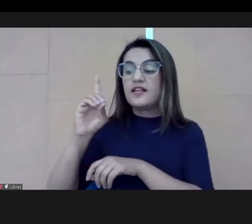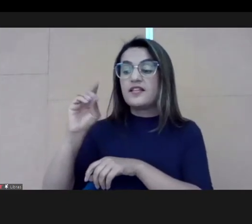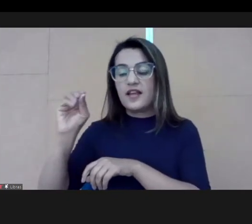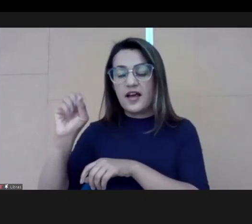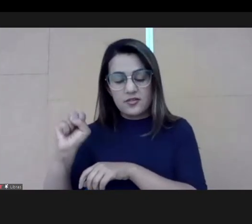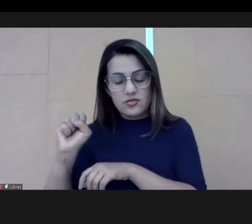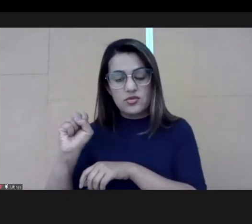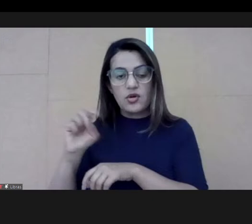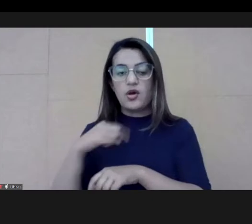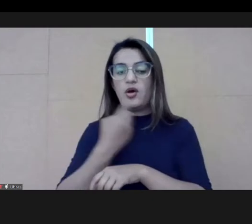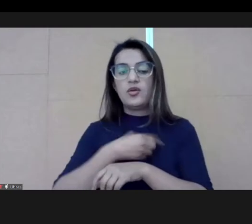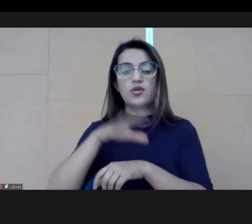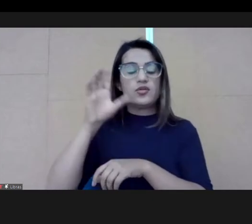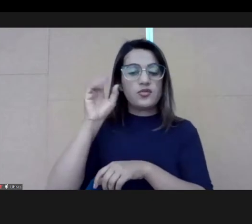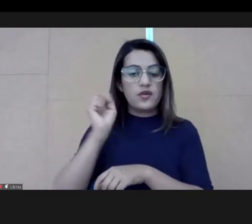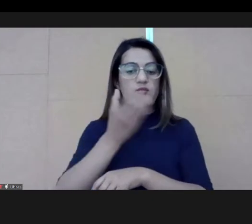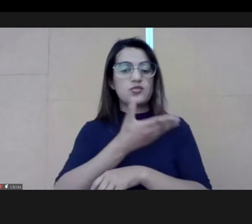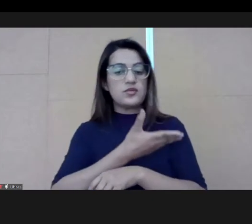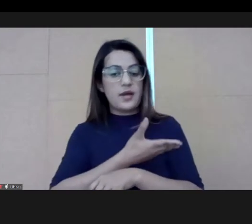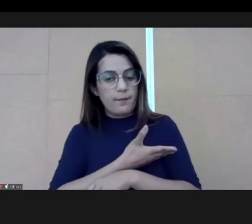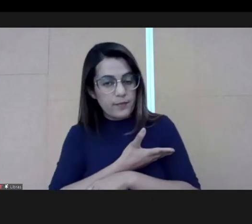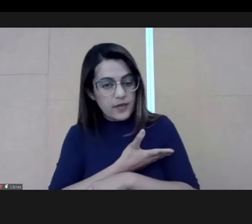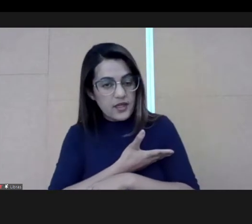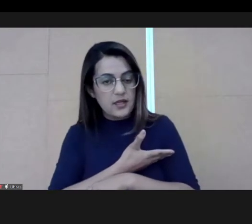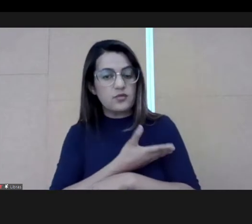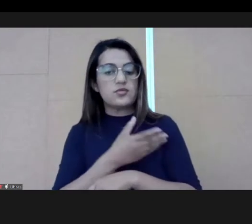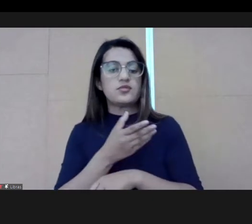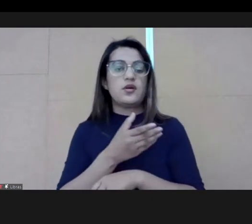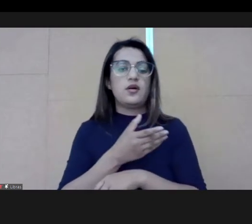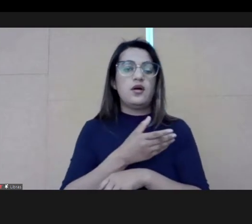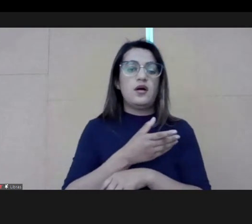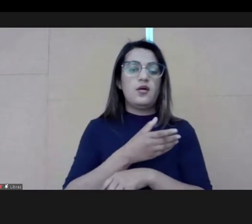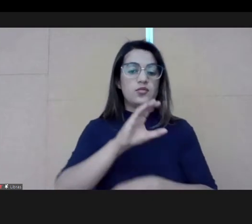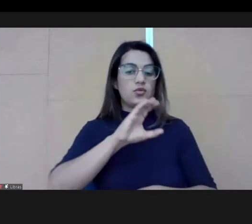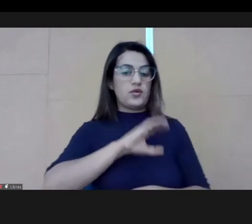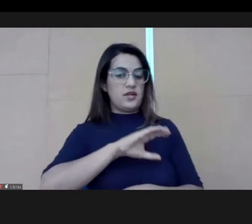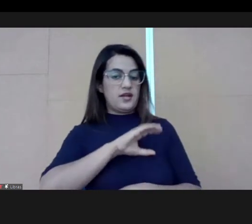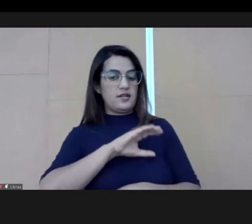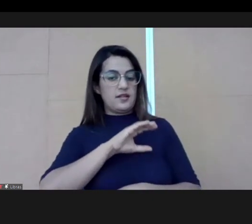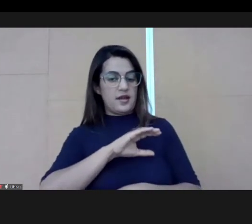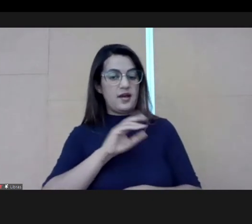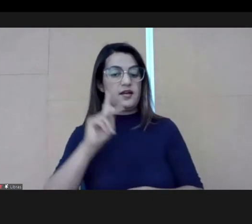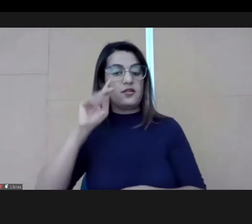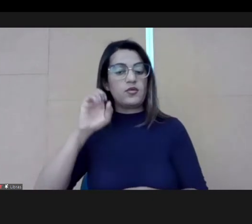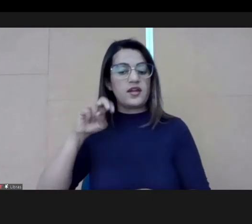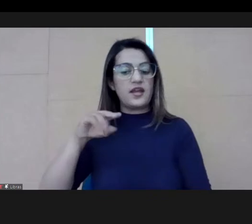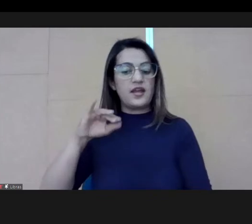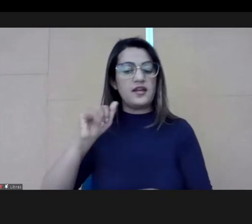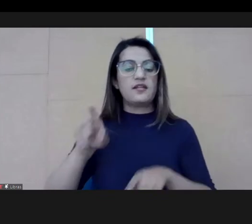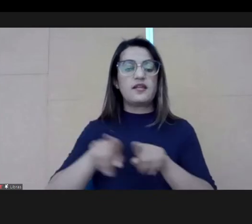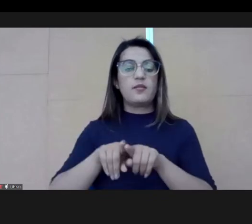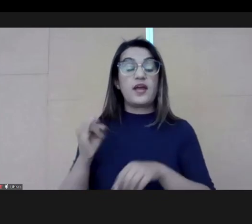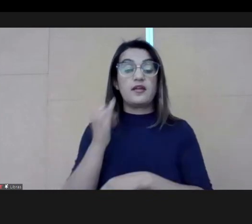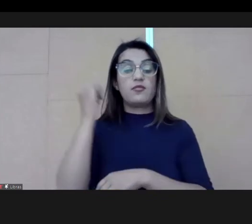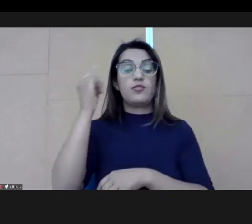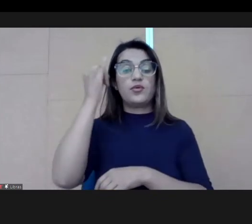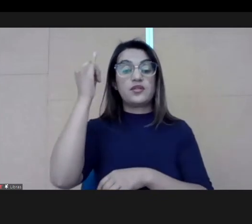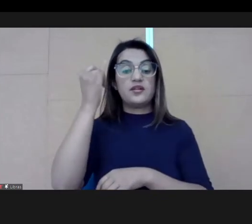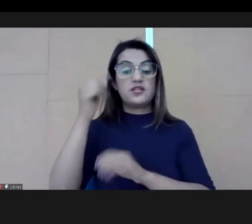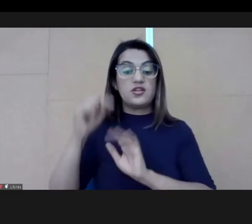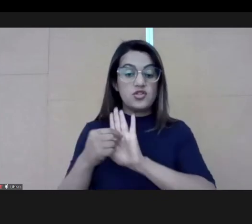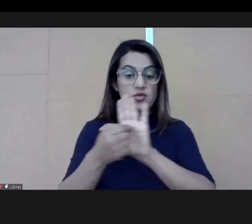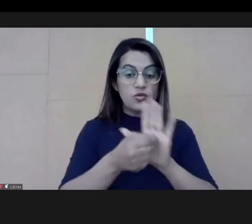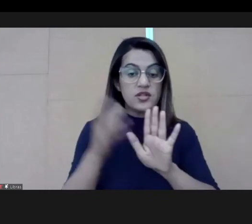ask about data. We've heard from some colleagues from Kenya and Canada, the